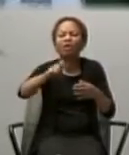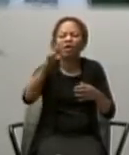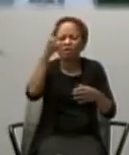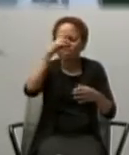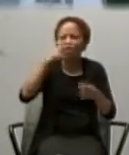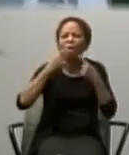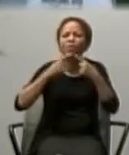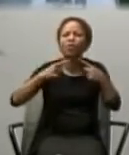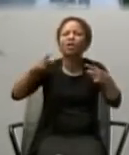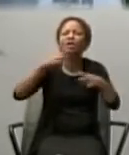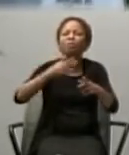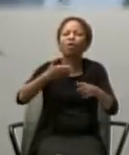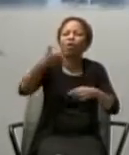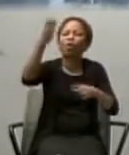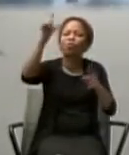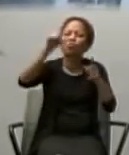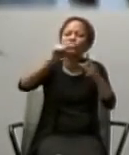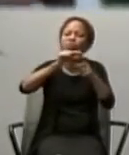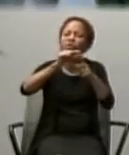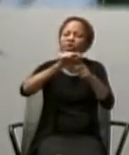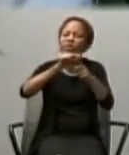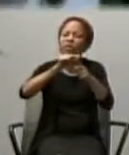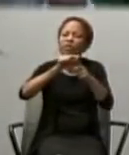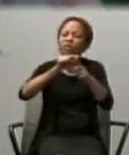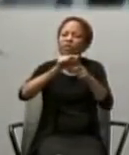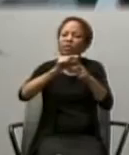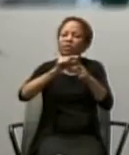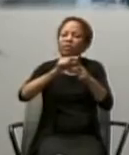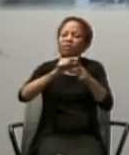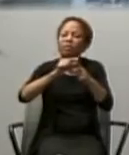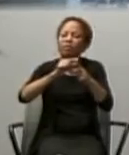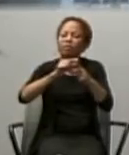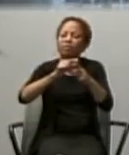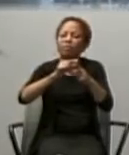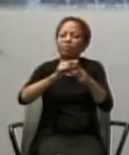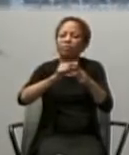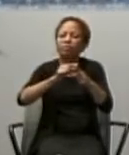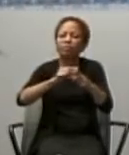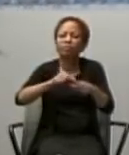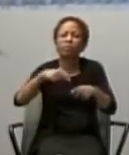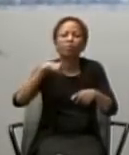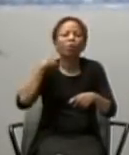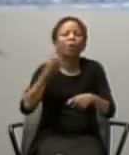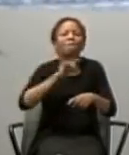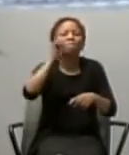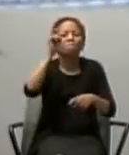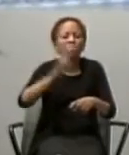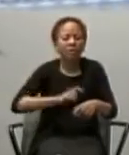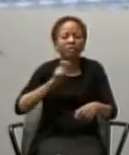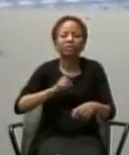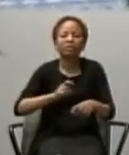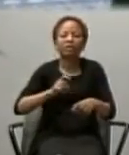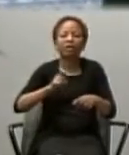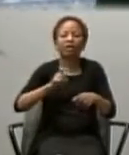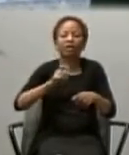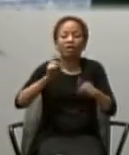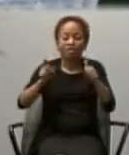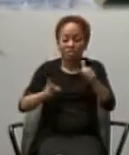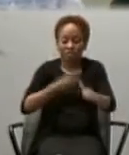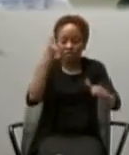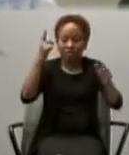of God, is nothing less than our encounter with the living God.